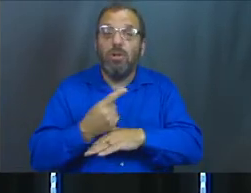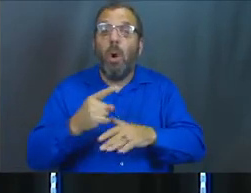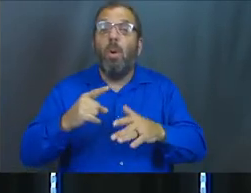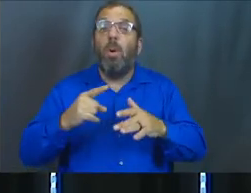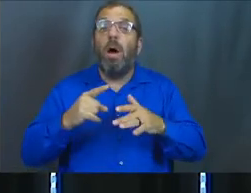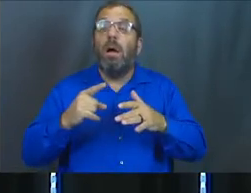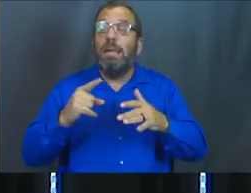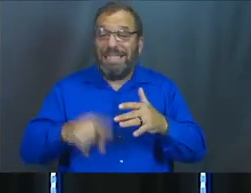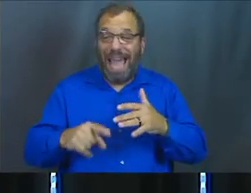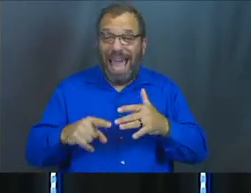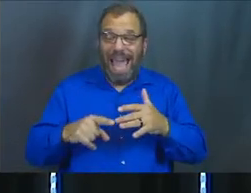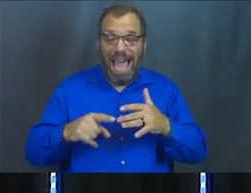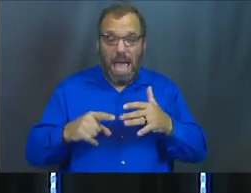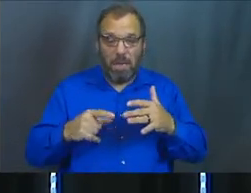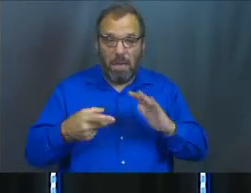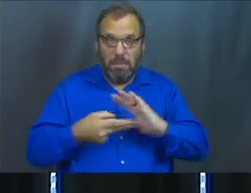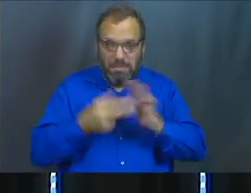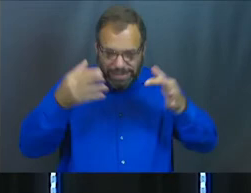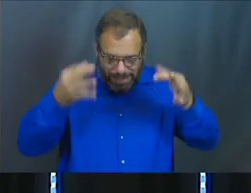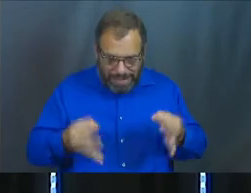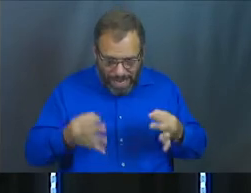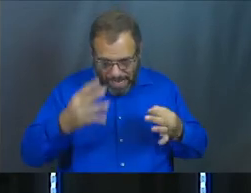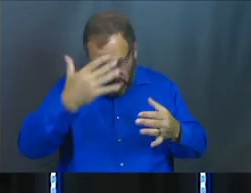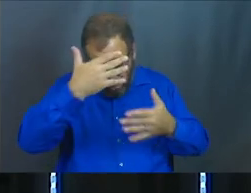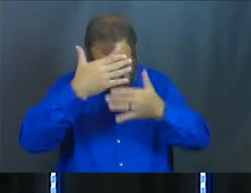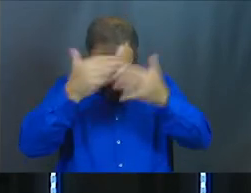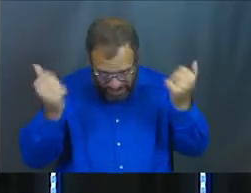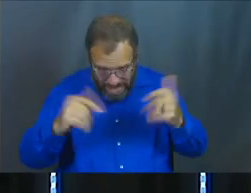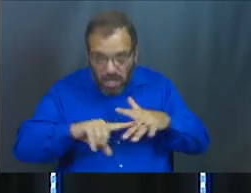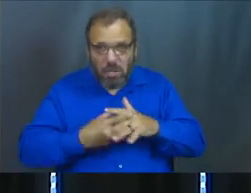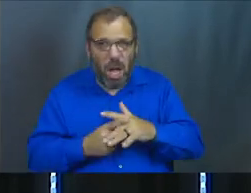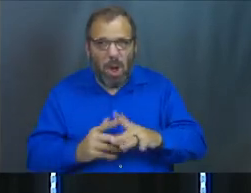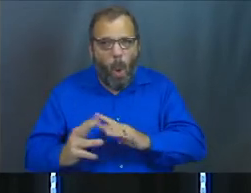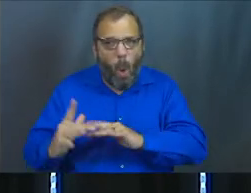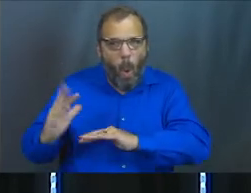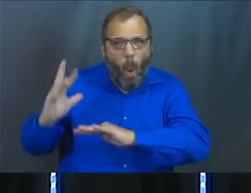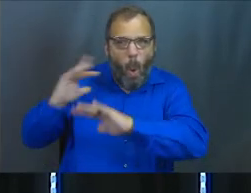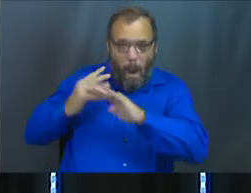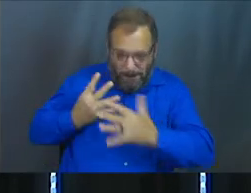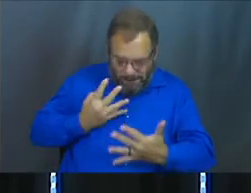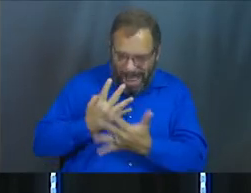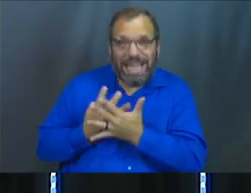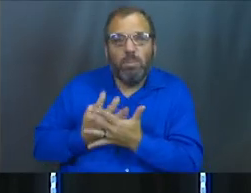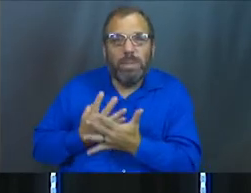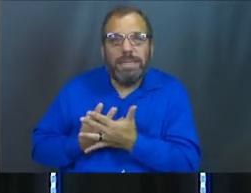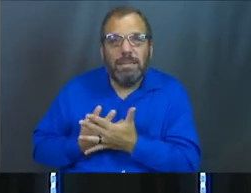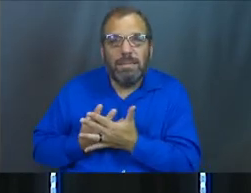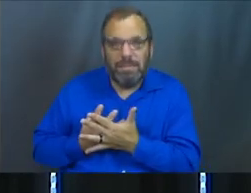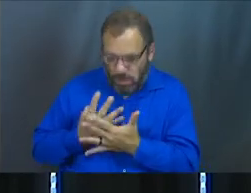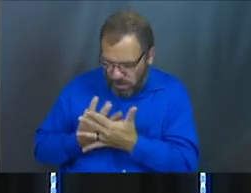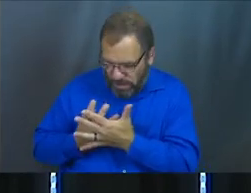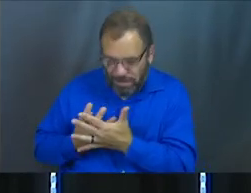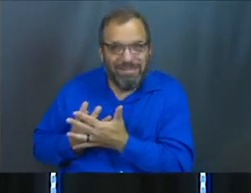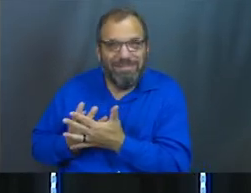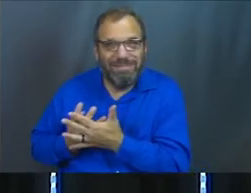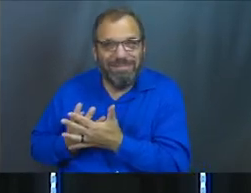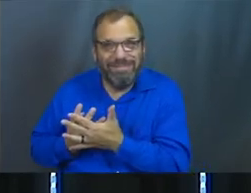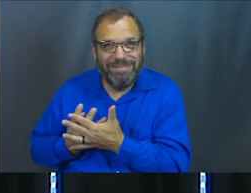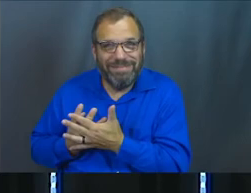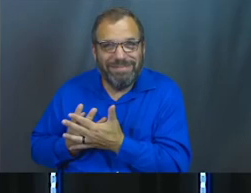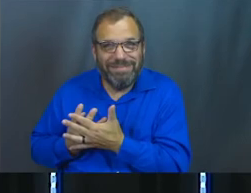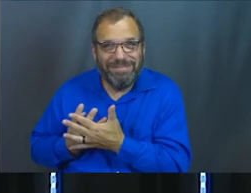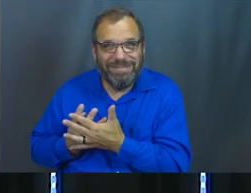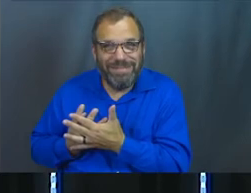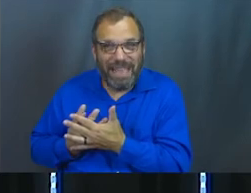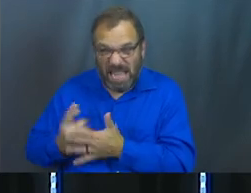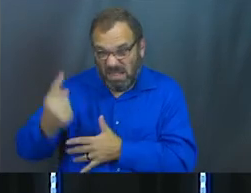his pattern of intentionally choosing to forget things happened way back in the jail cell. He was not going